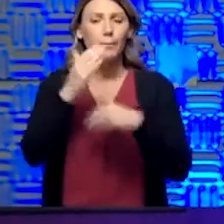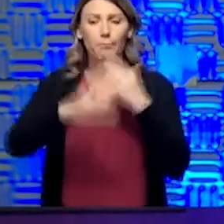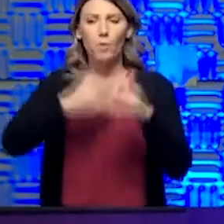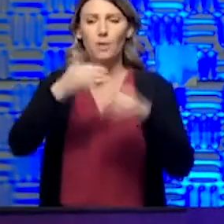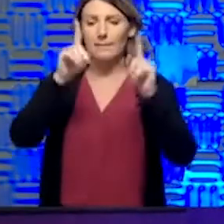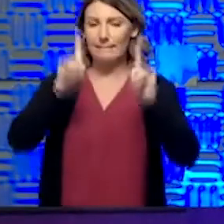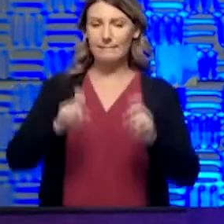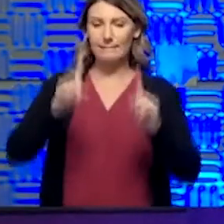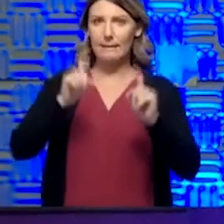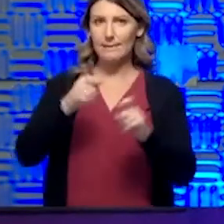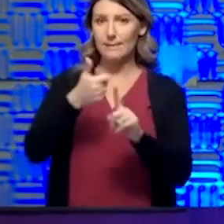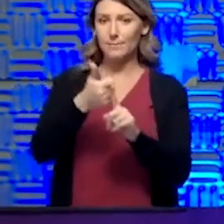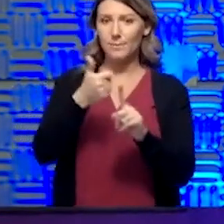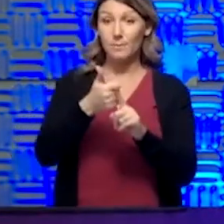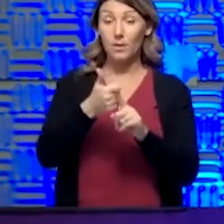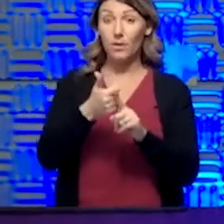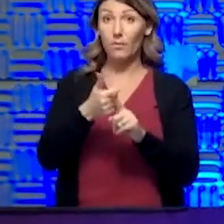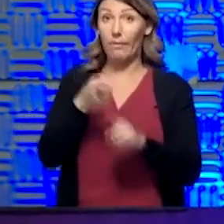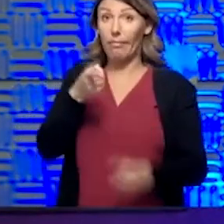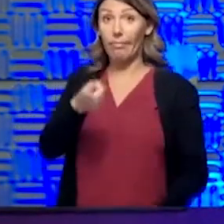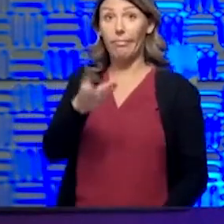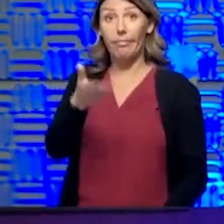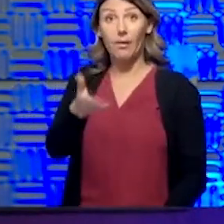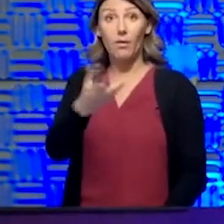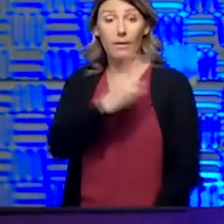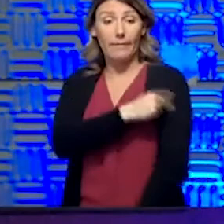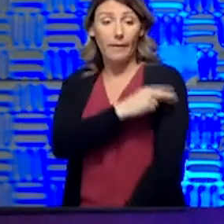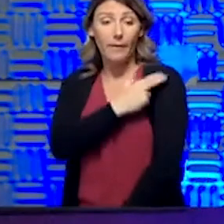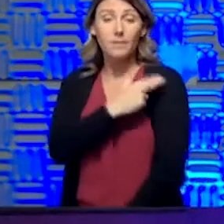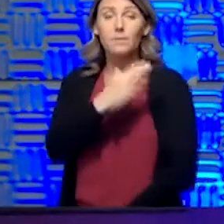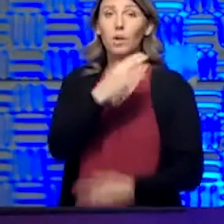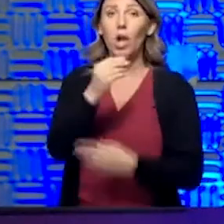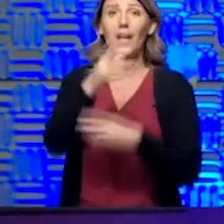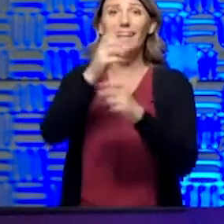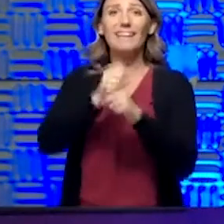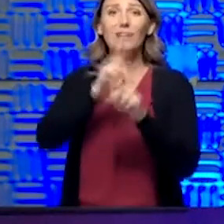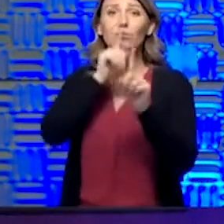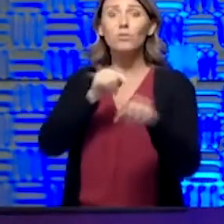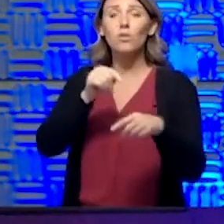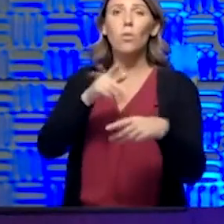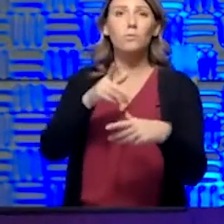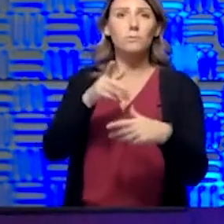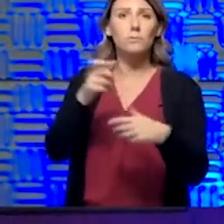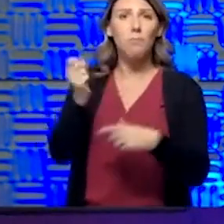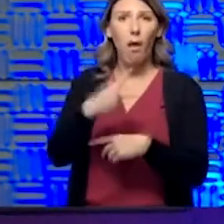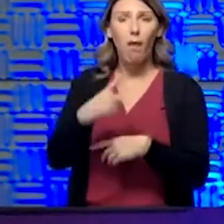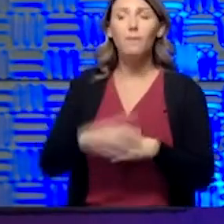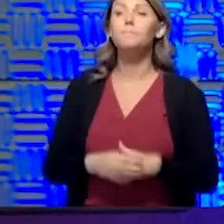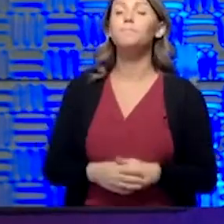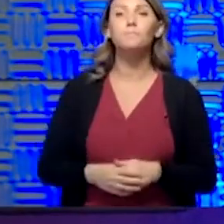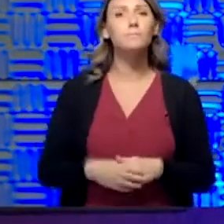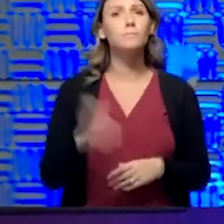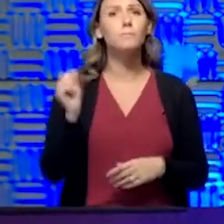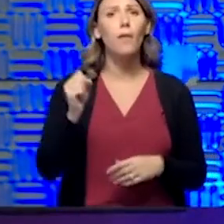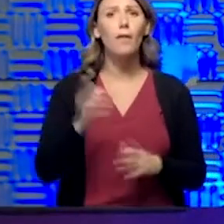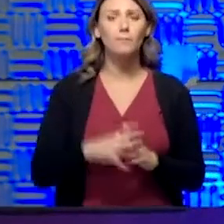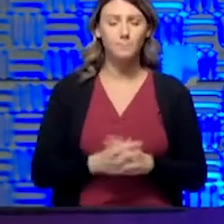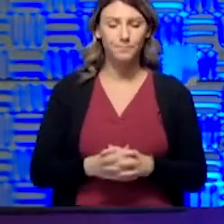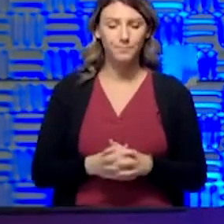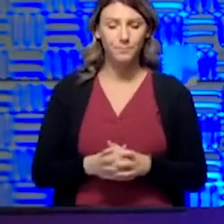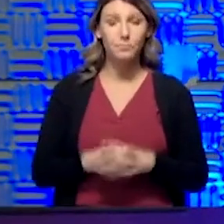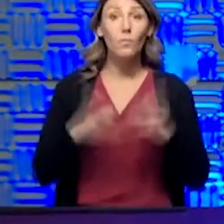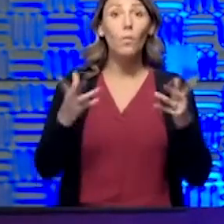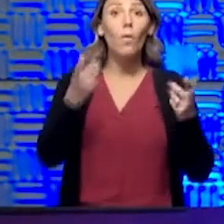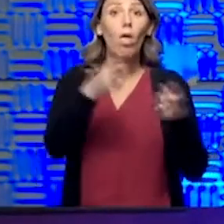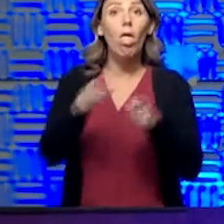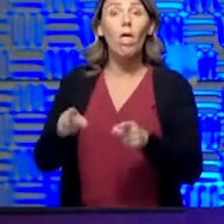the tests at the hospital and getting the tests in a timely fashion, or the results? Yeah, you bet. So what happens